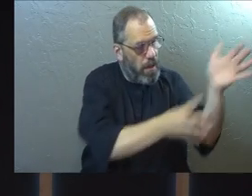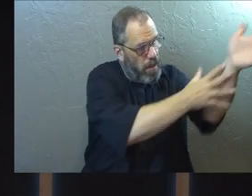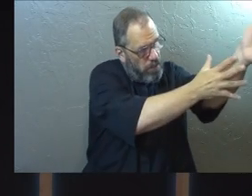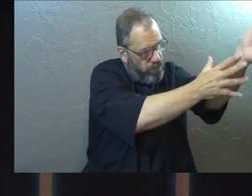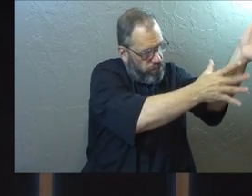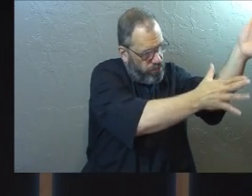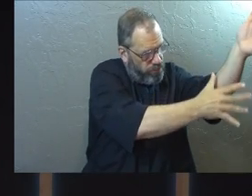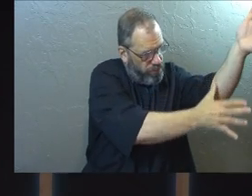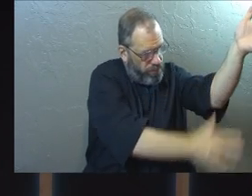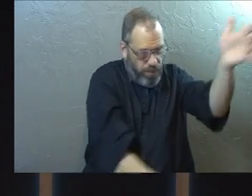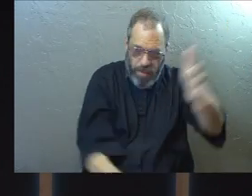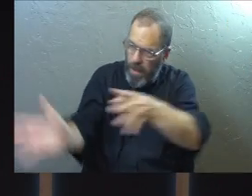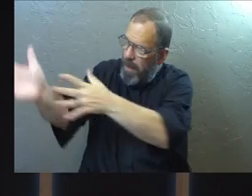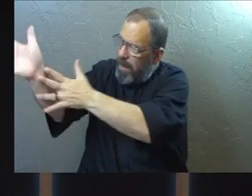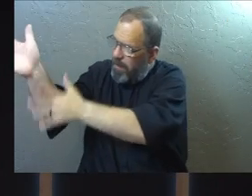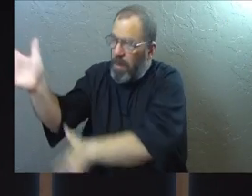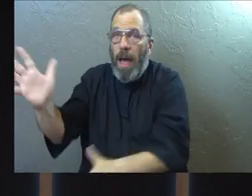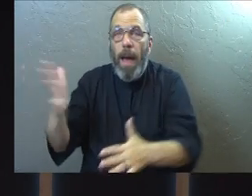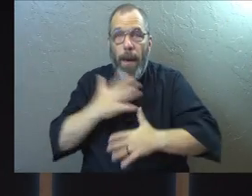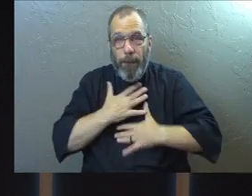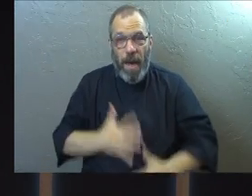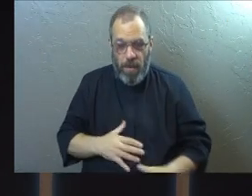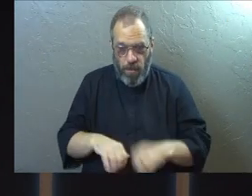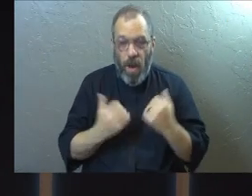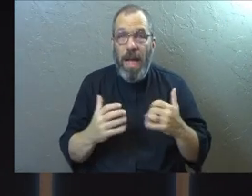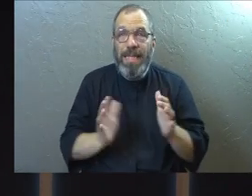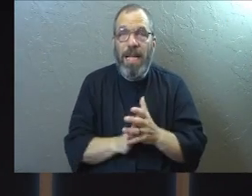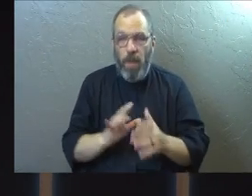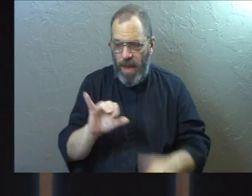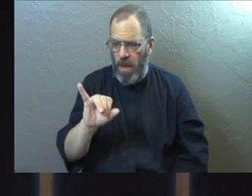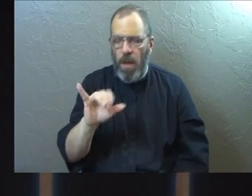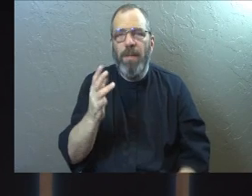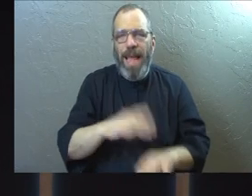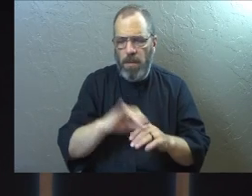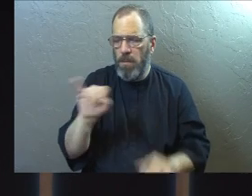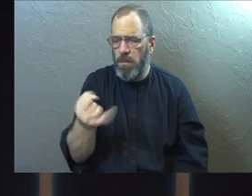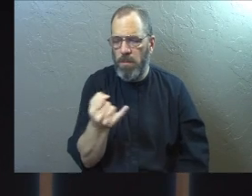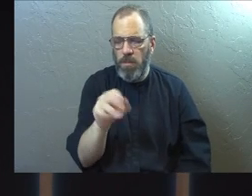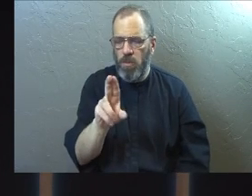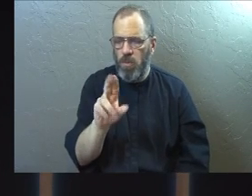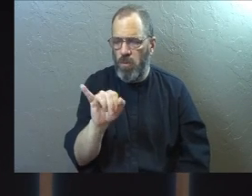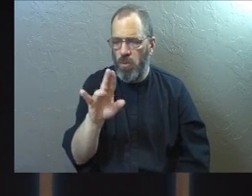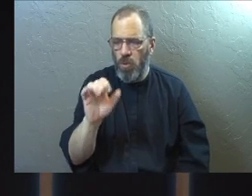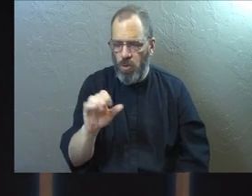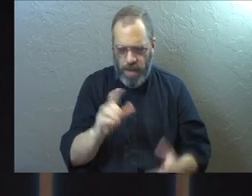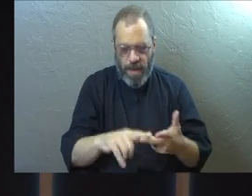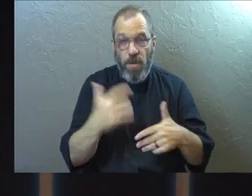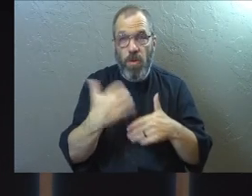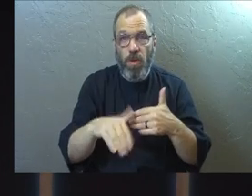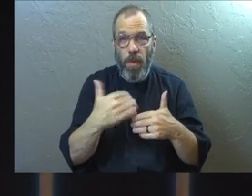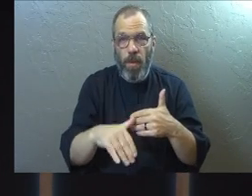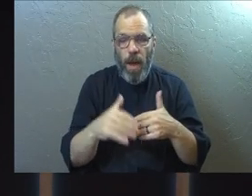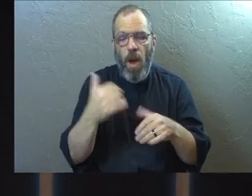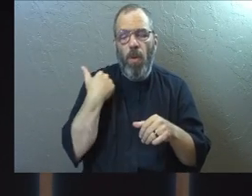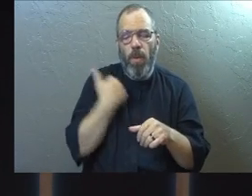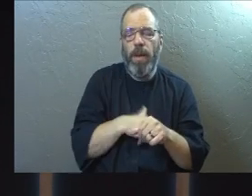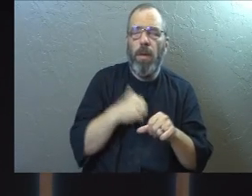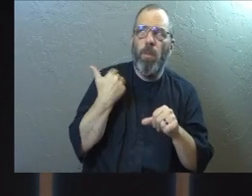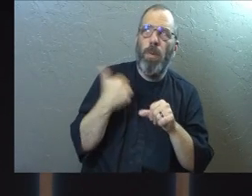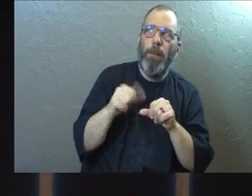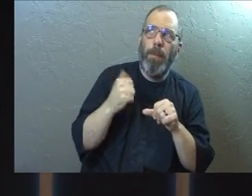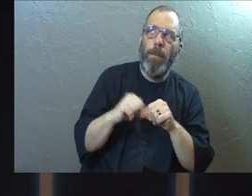He had to suffer. His body was broken. That's why we take the juice, and we take the bread. Because we remember